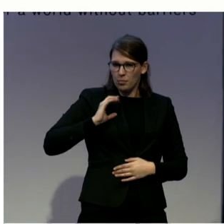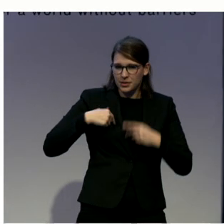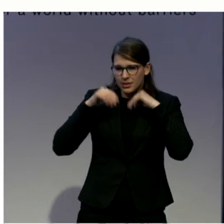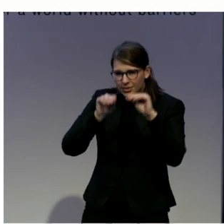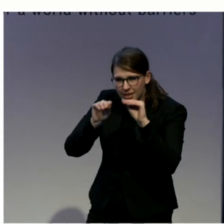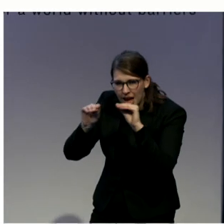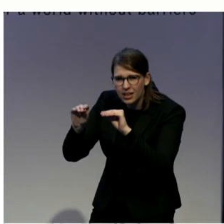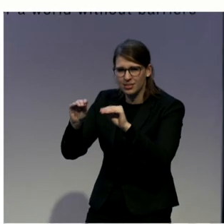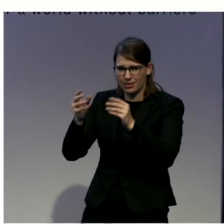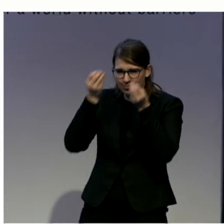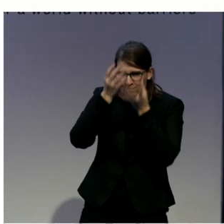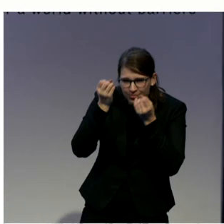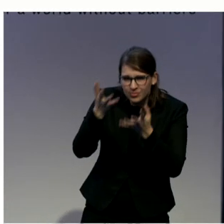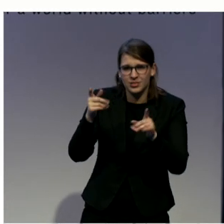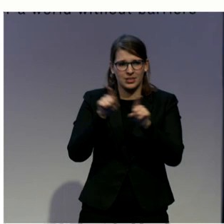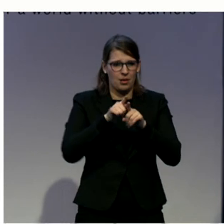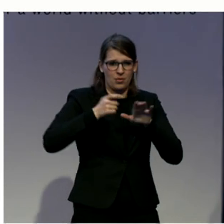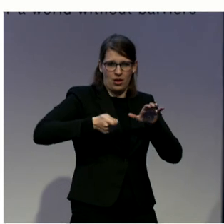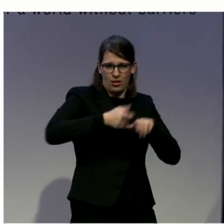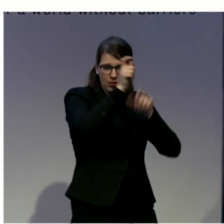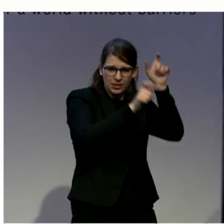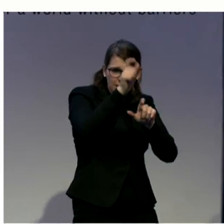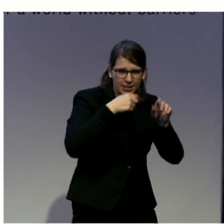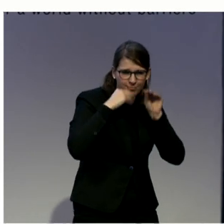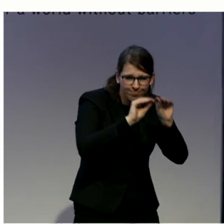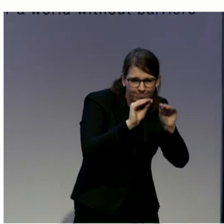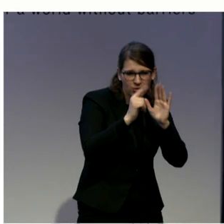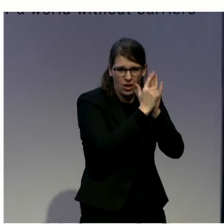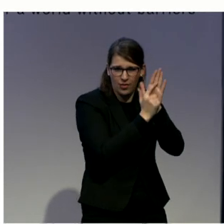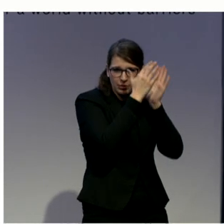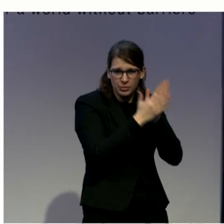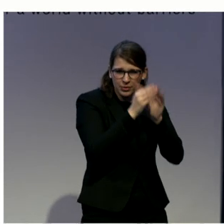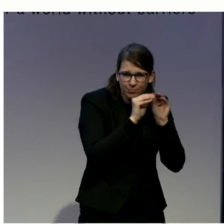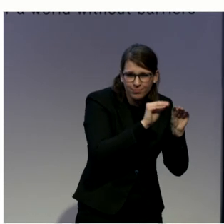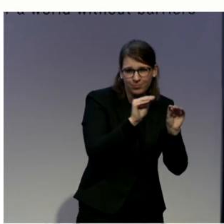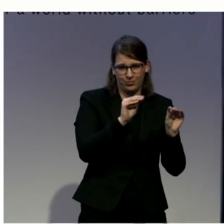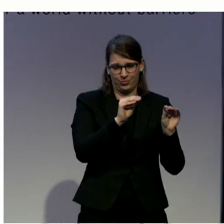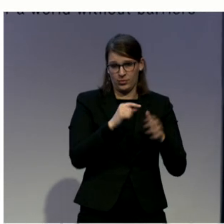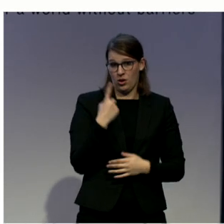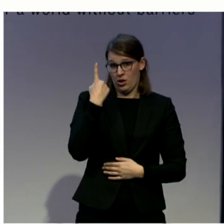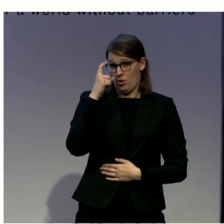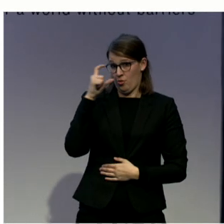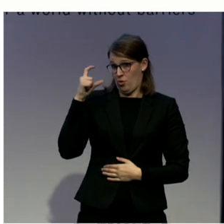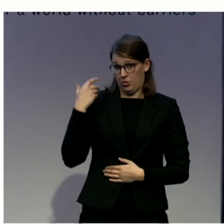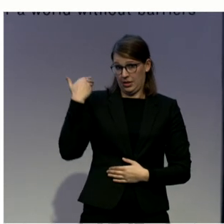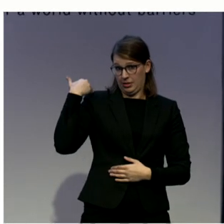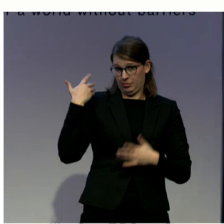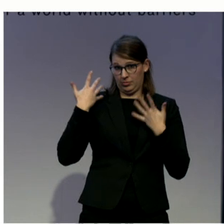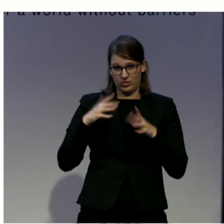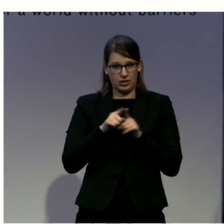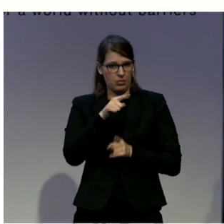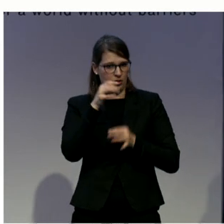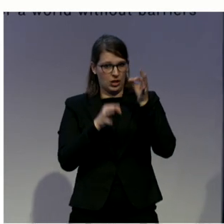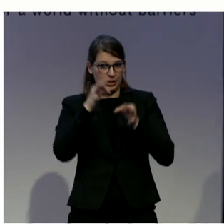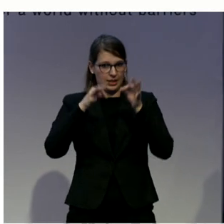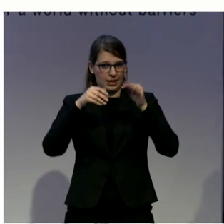the people that you would expect. And in the last week, we've actually had representations from our Ministry of Justice asking